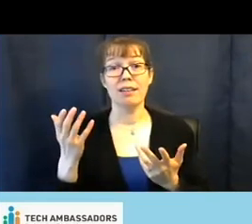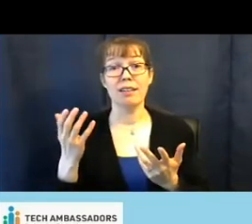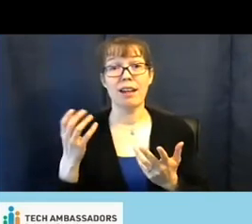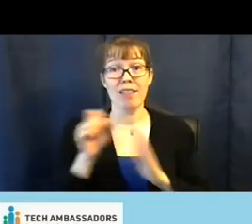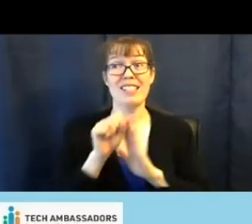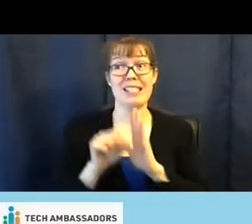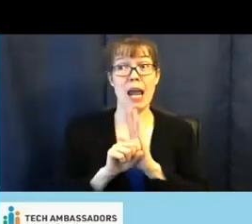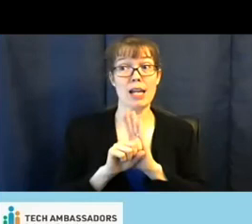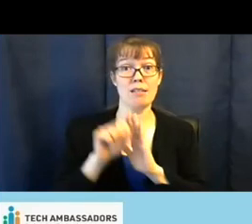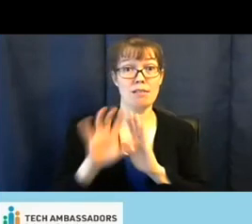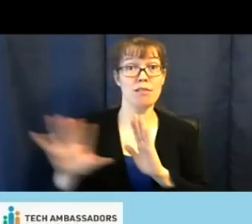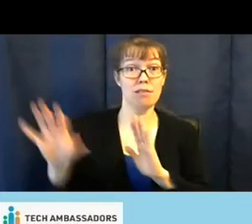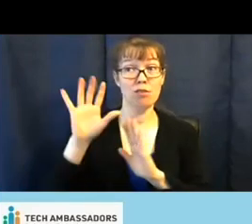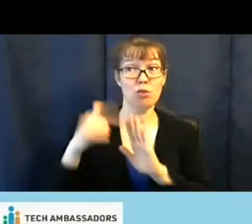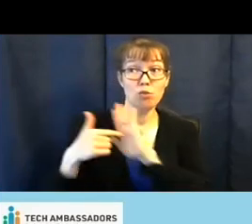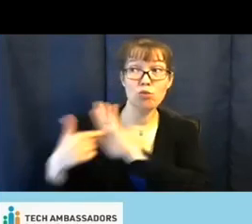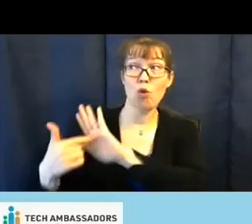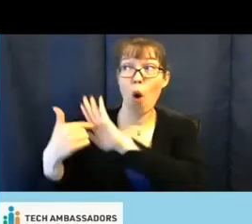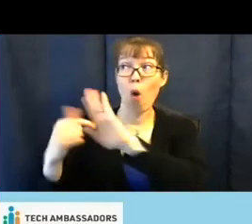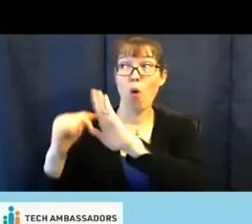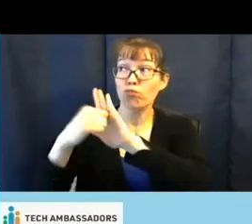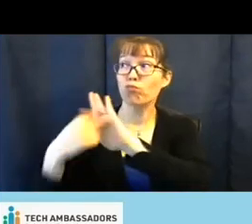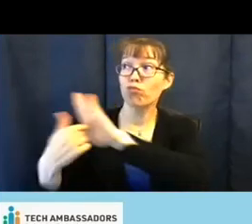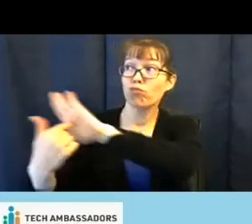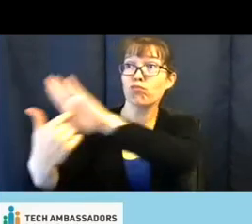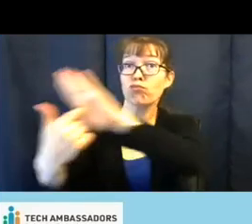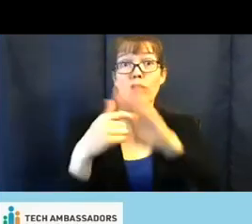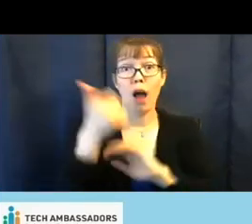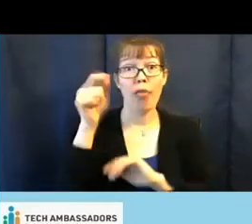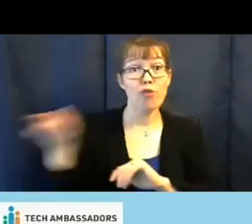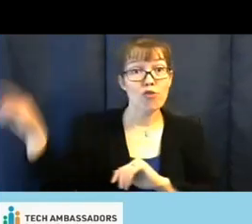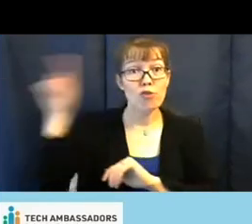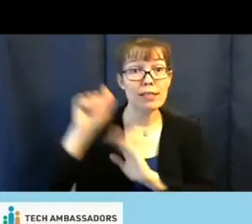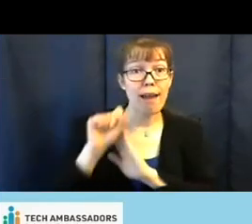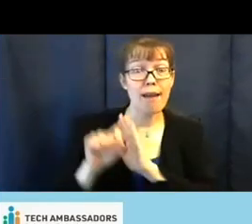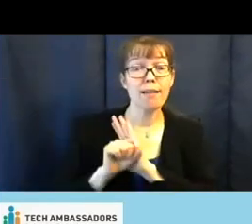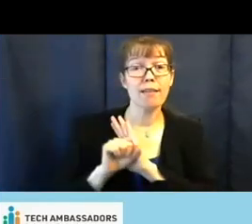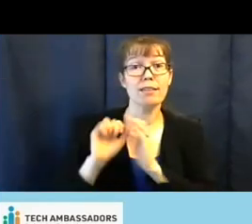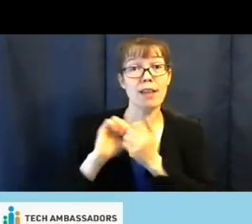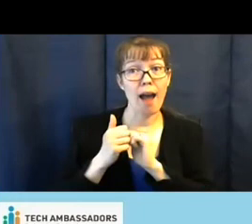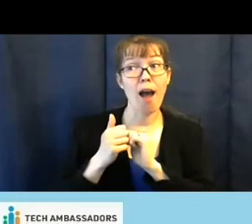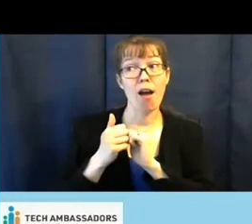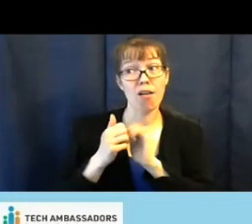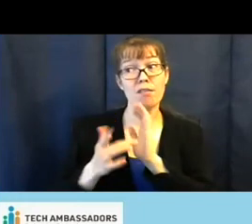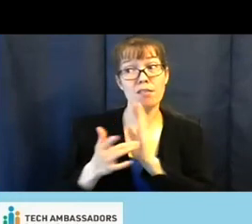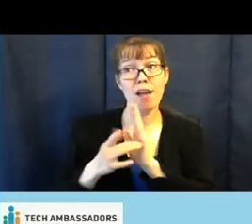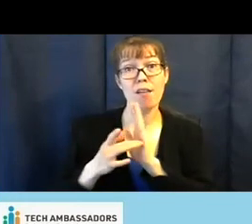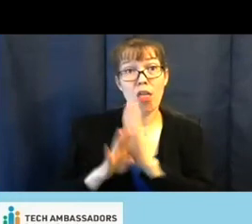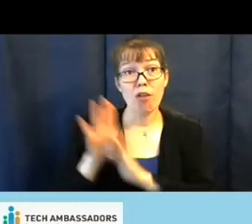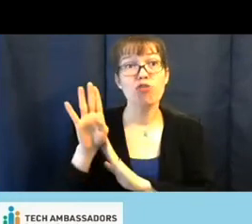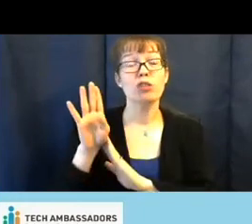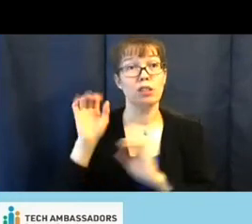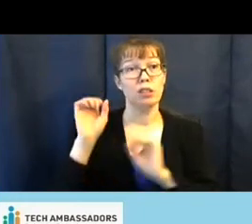to show other states, like, how technology can be used